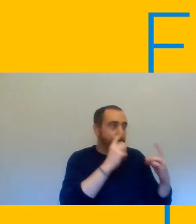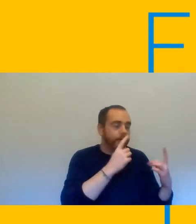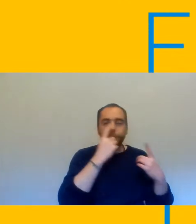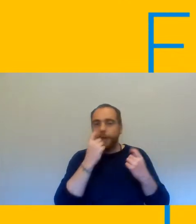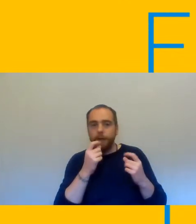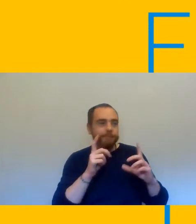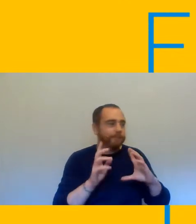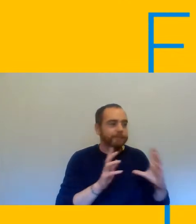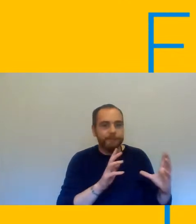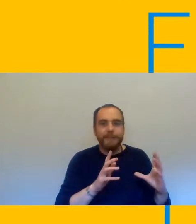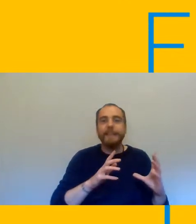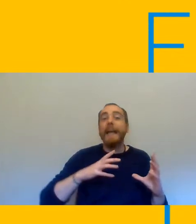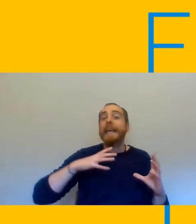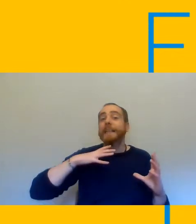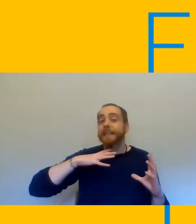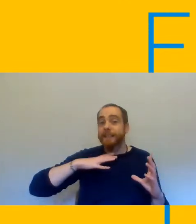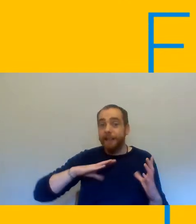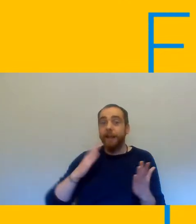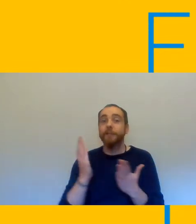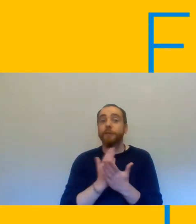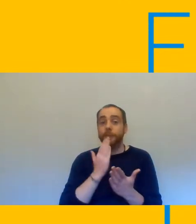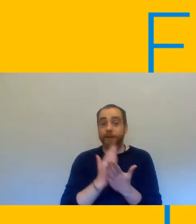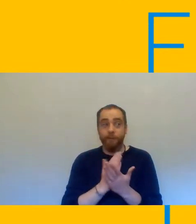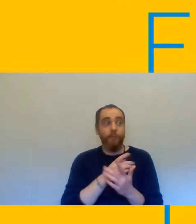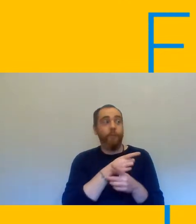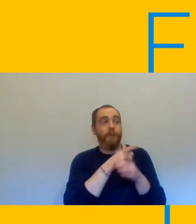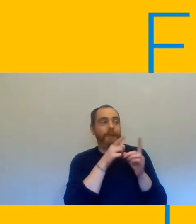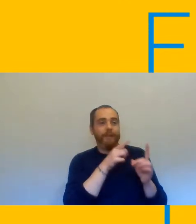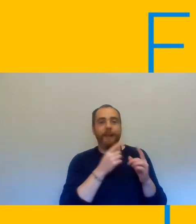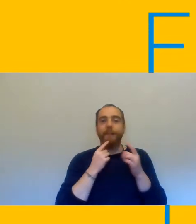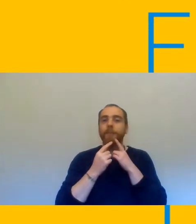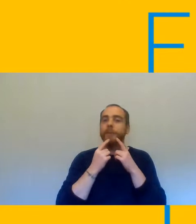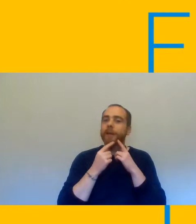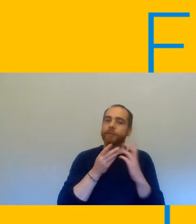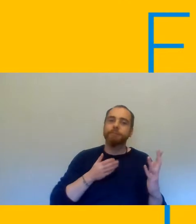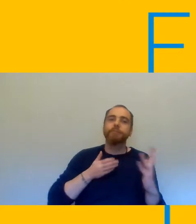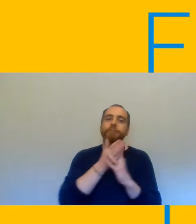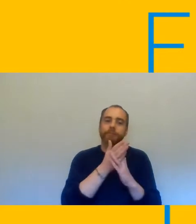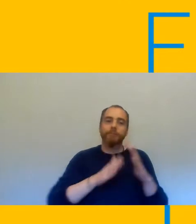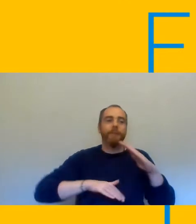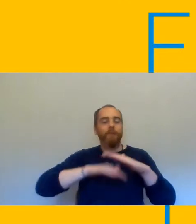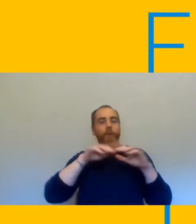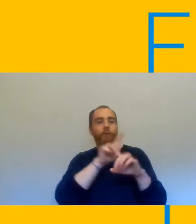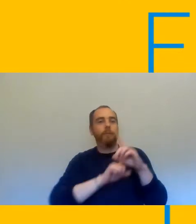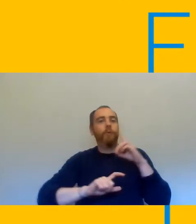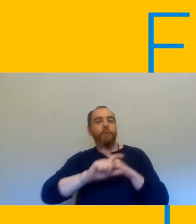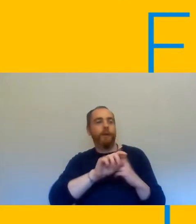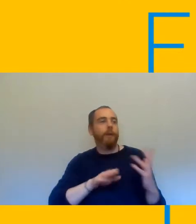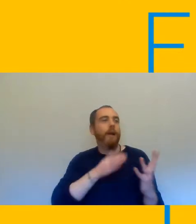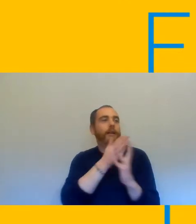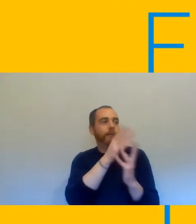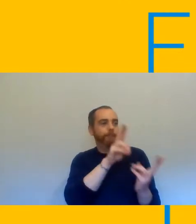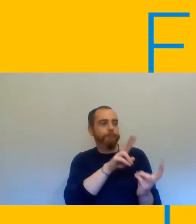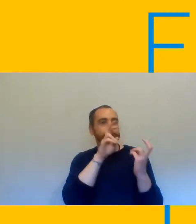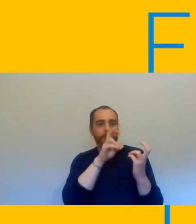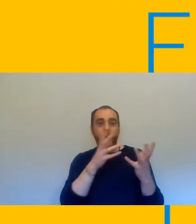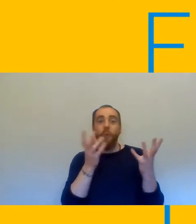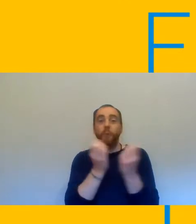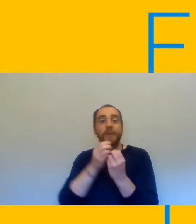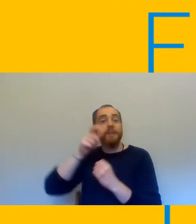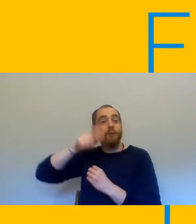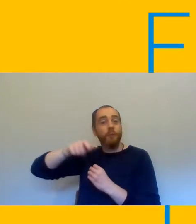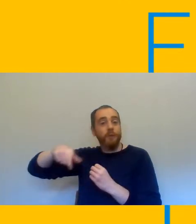information is accessible to all members of um of the community and the students who use that particular college